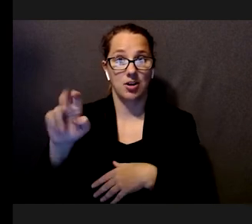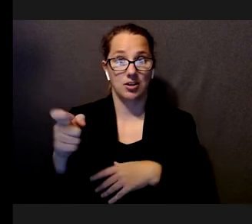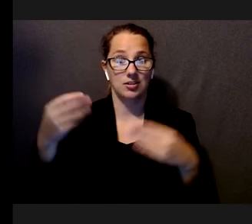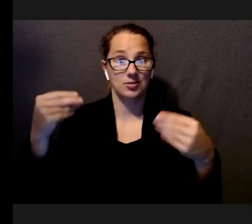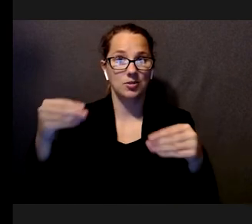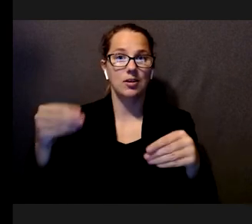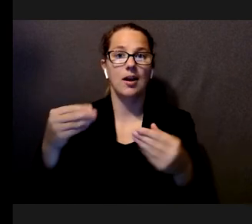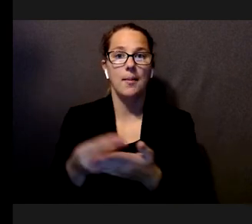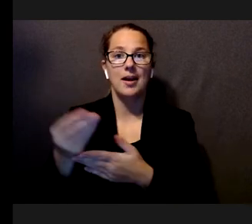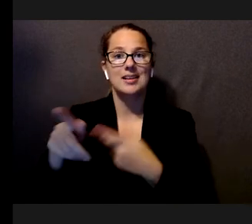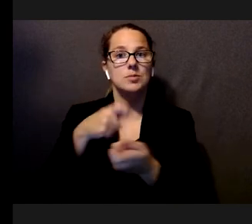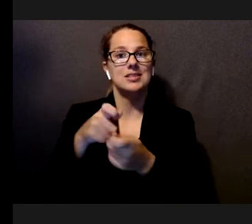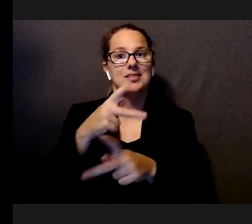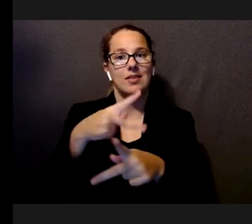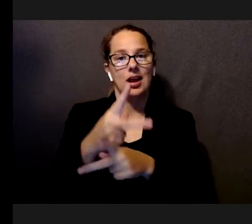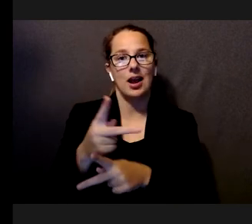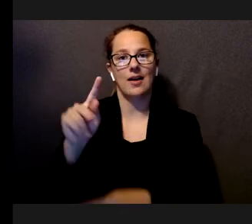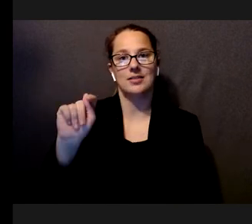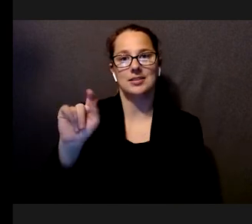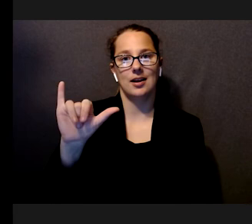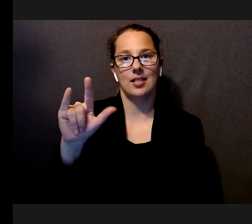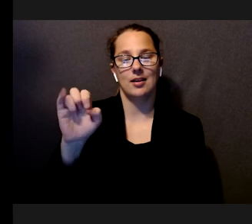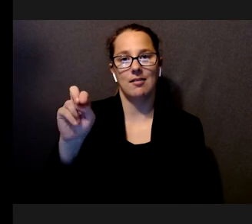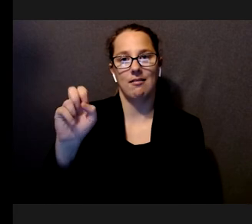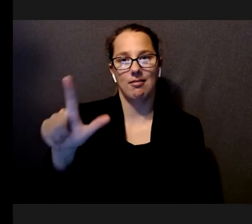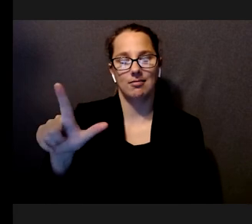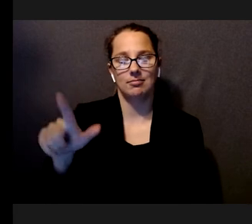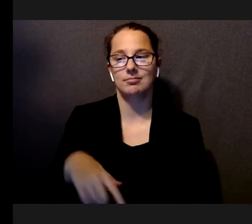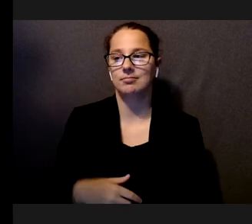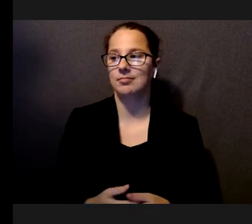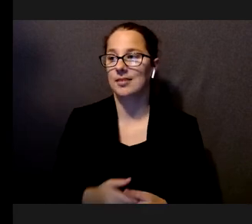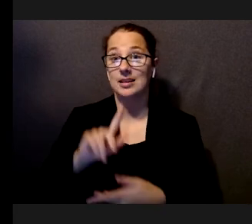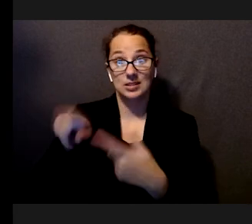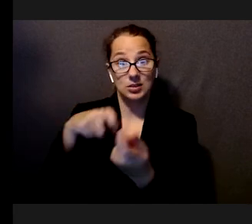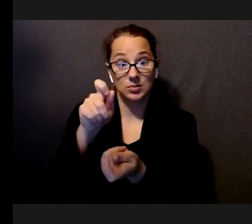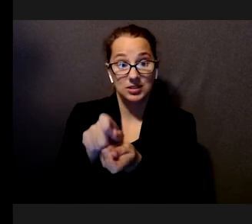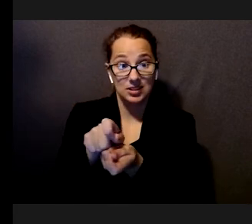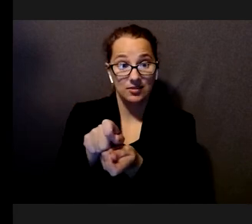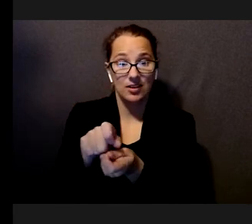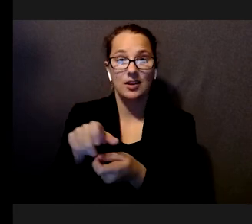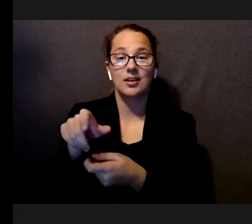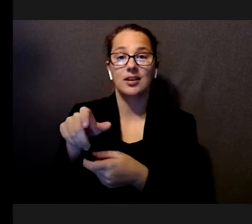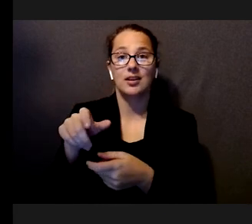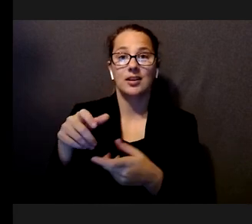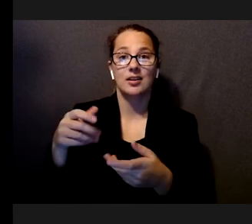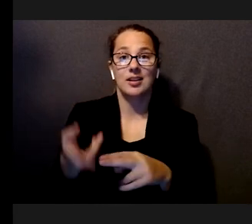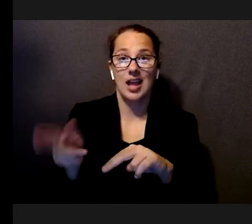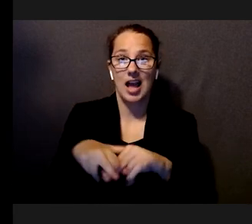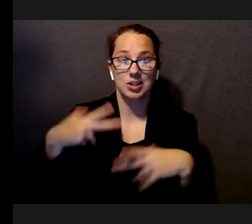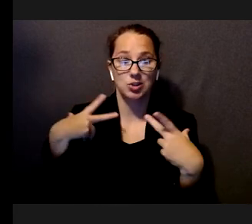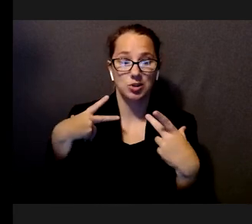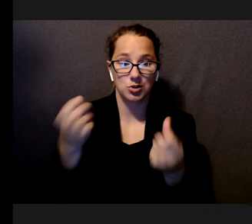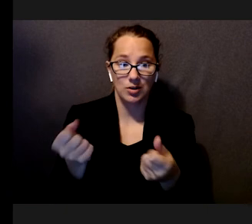purchase a specific Tylenol product. So, the Tylenol was, the product was Tylenol Extra Strength,